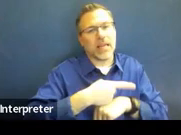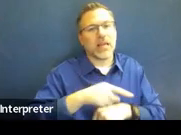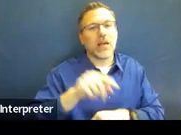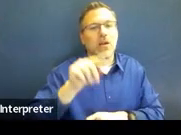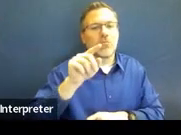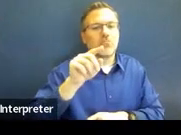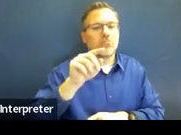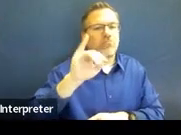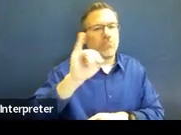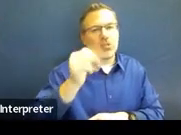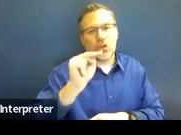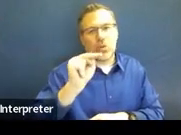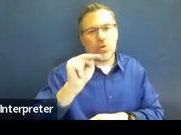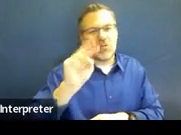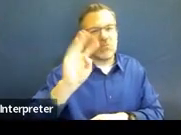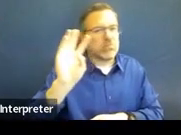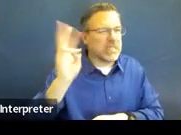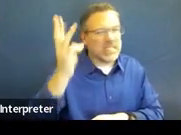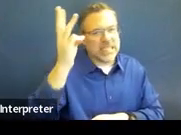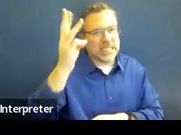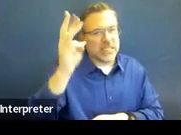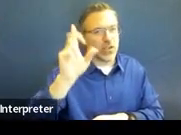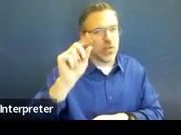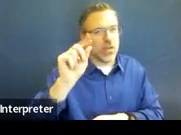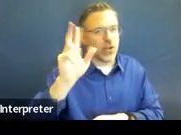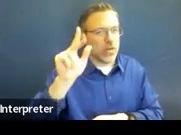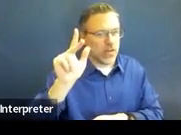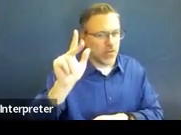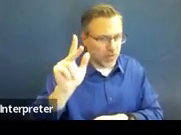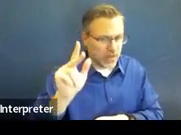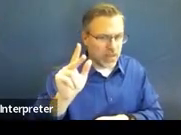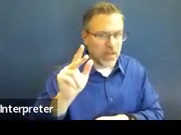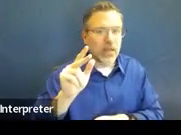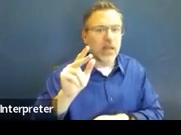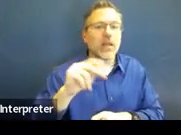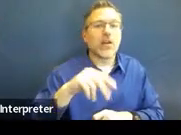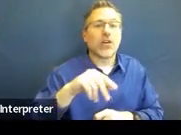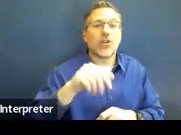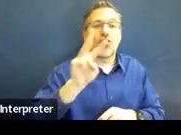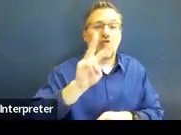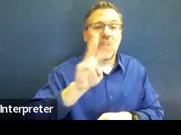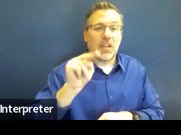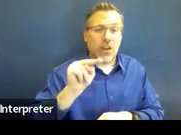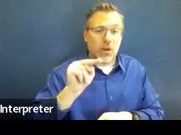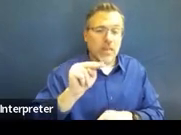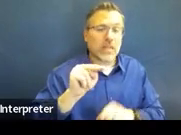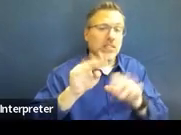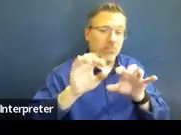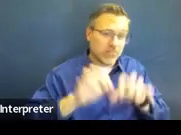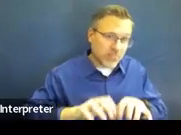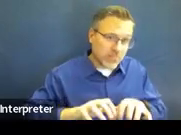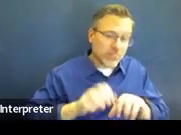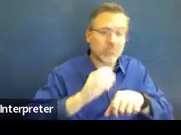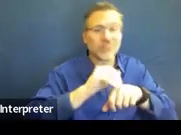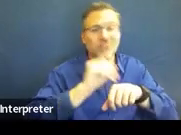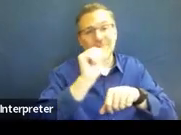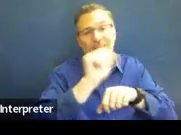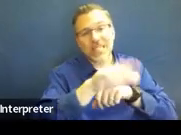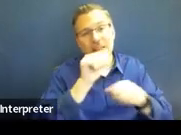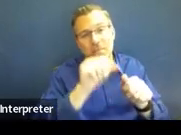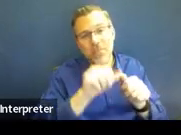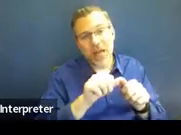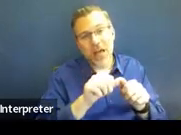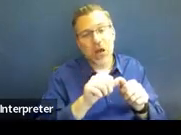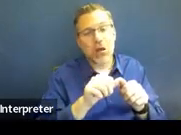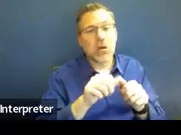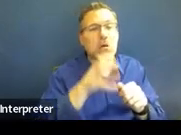And then you want to give some days to get that written notice finished, get it sent out in the mail. So then the parents would have it, let's